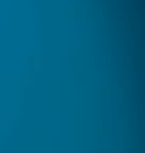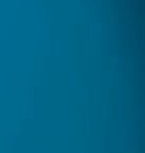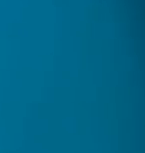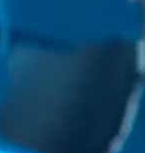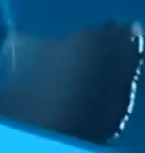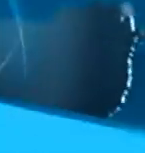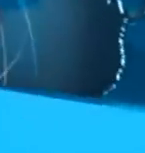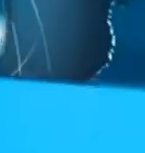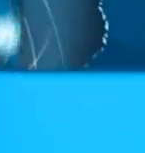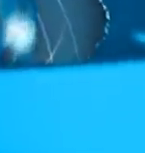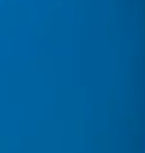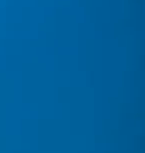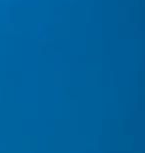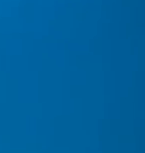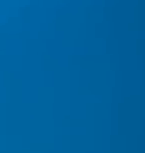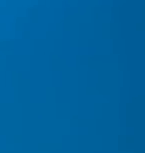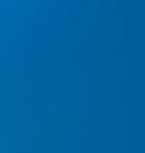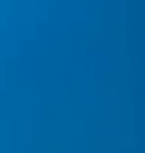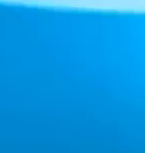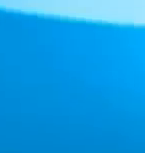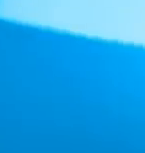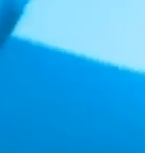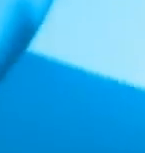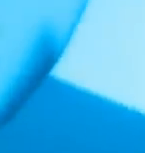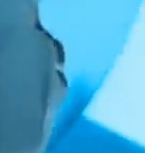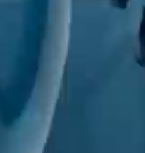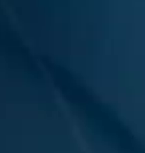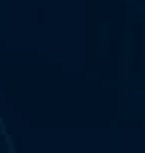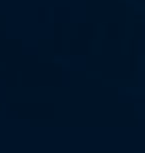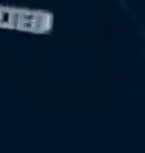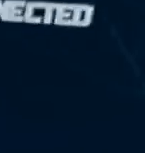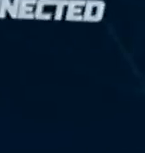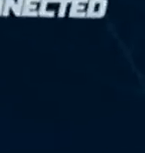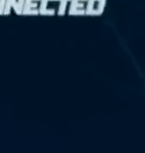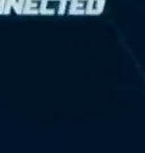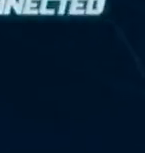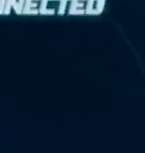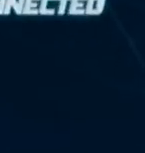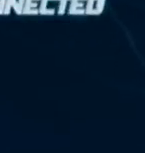From the studios of FBC Suba, Edwin Nunn.